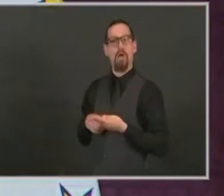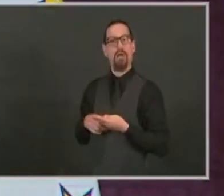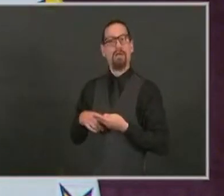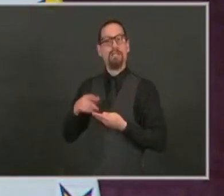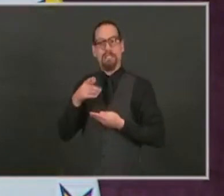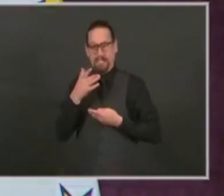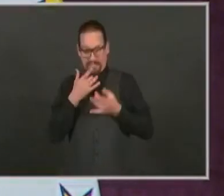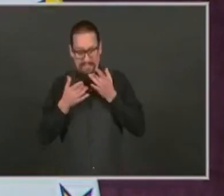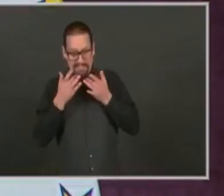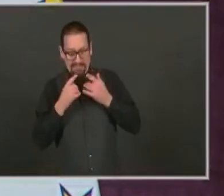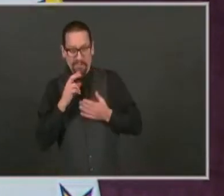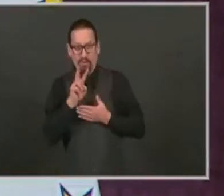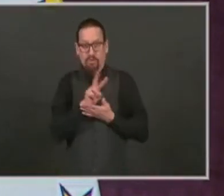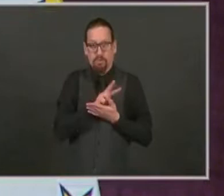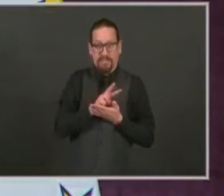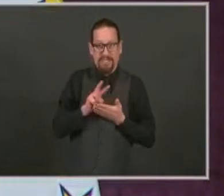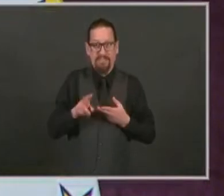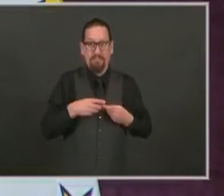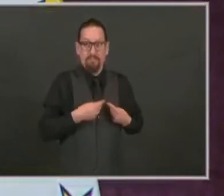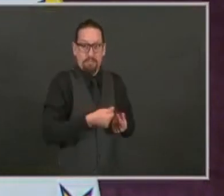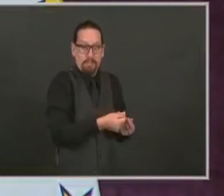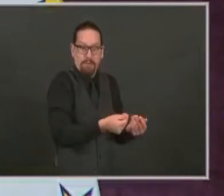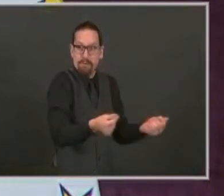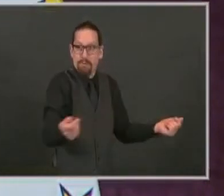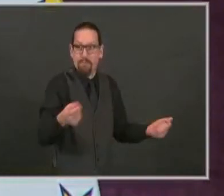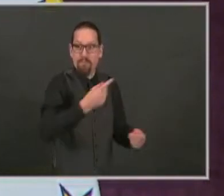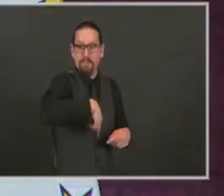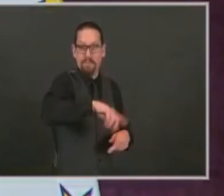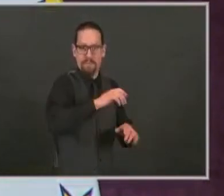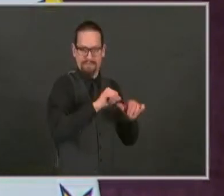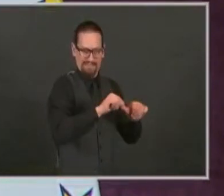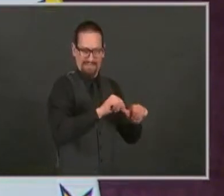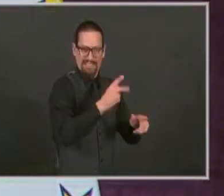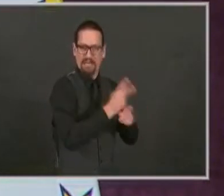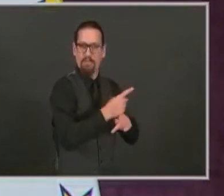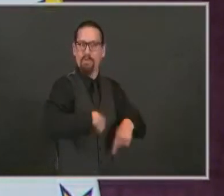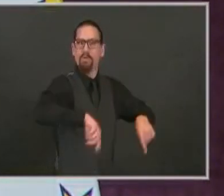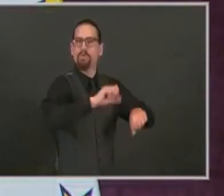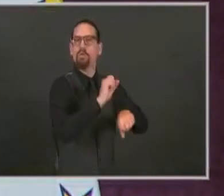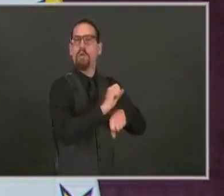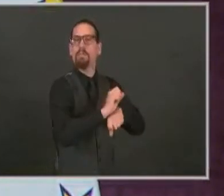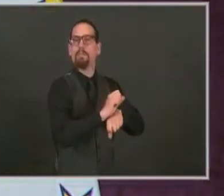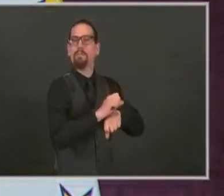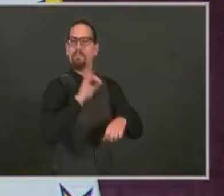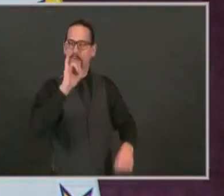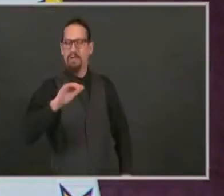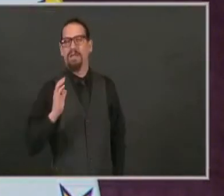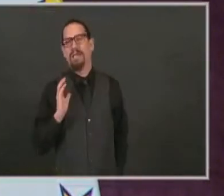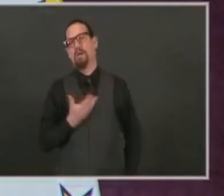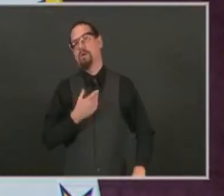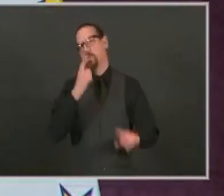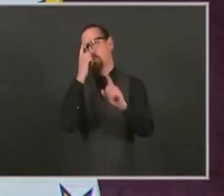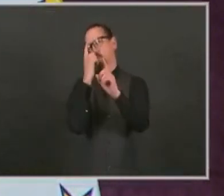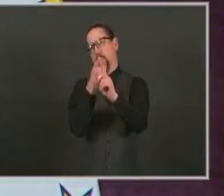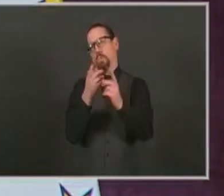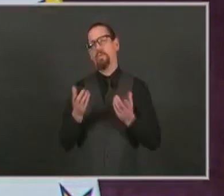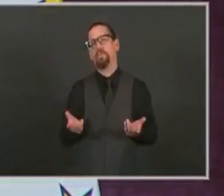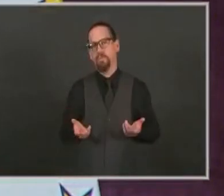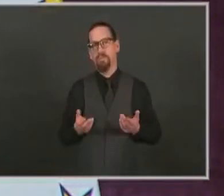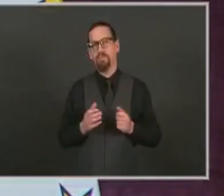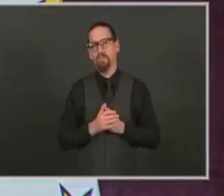folks employed as possible, that's what we are aiming to do. The goal,